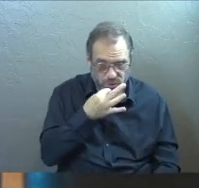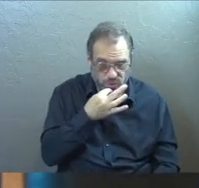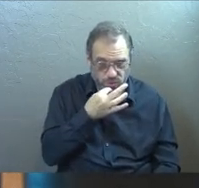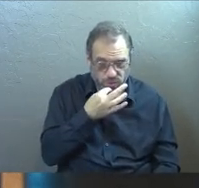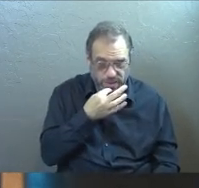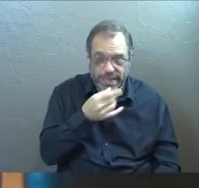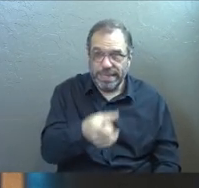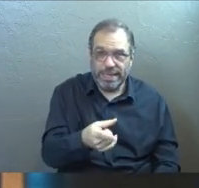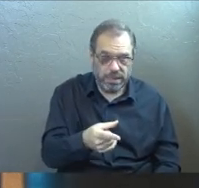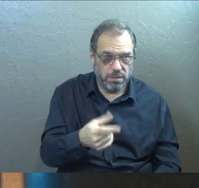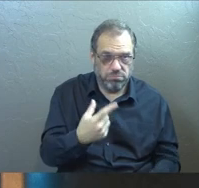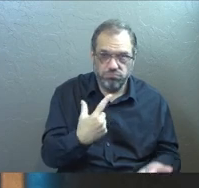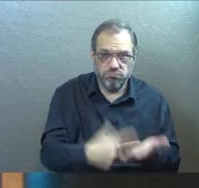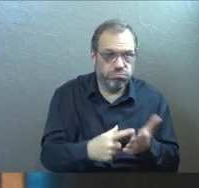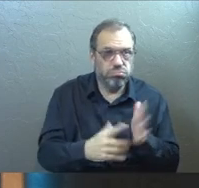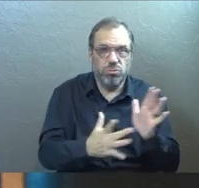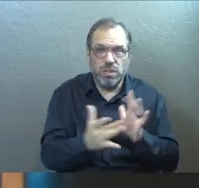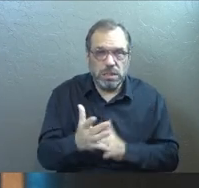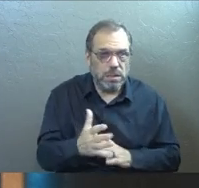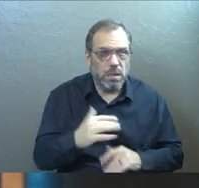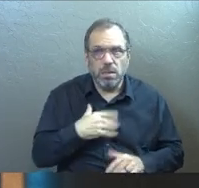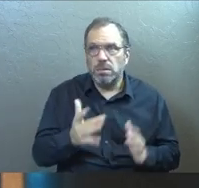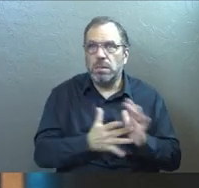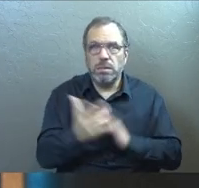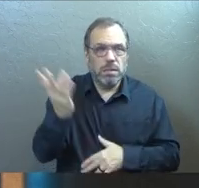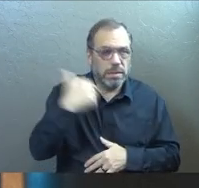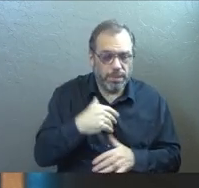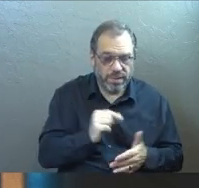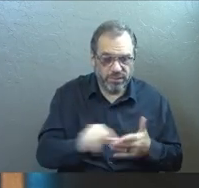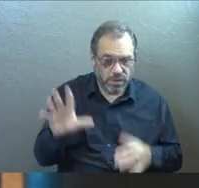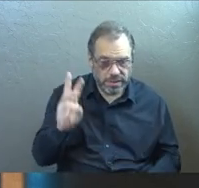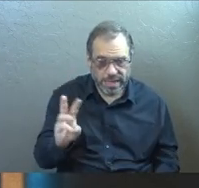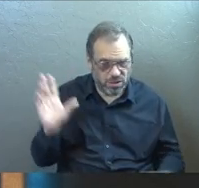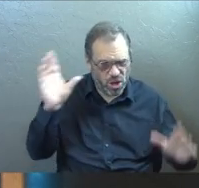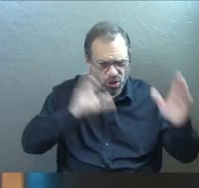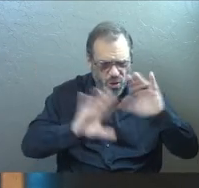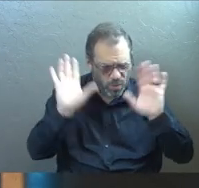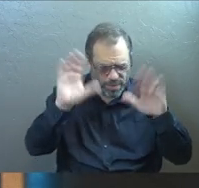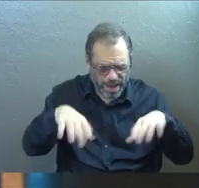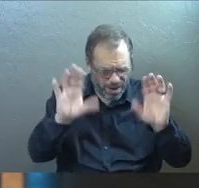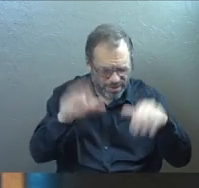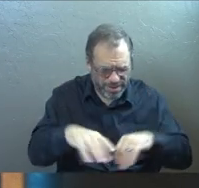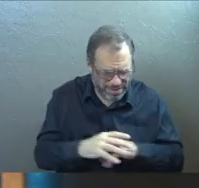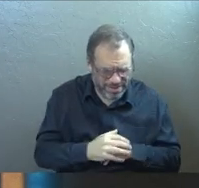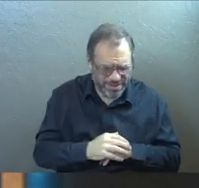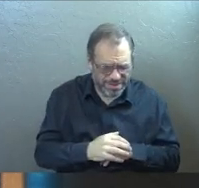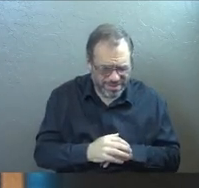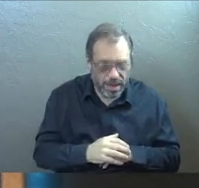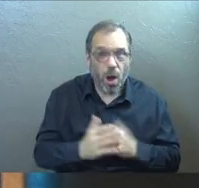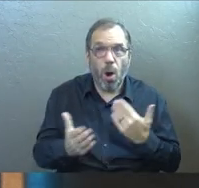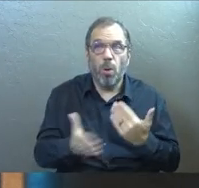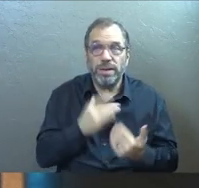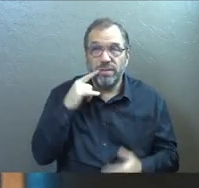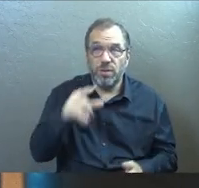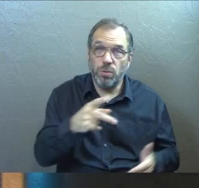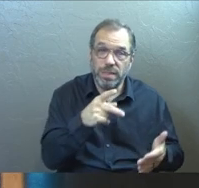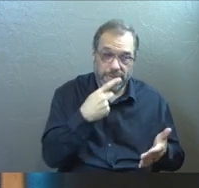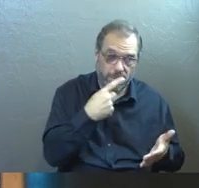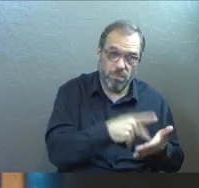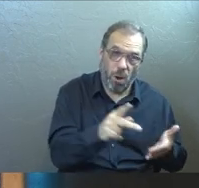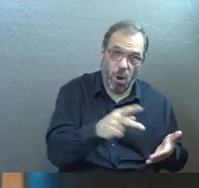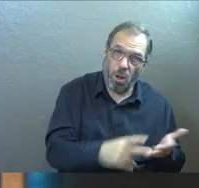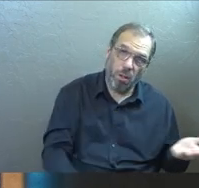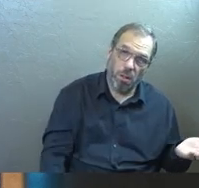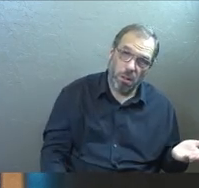He can't stop talking about Jesus coming back, by the way. Verse 6, don't worry about anything. Easy for you to say, Paul.